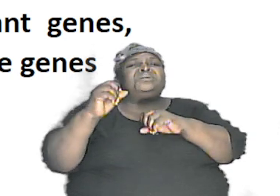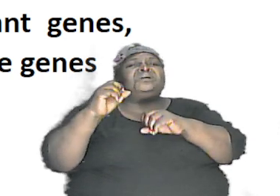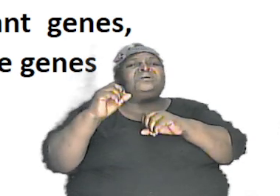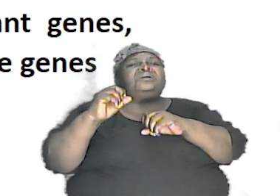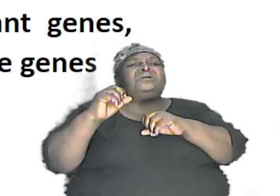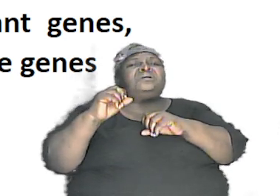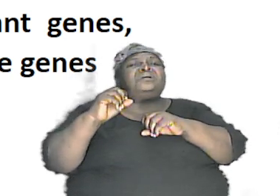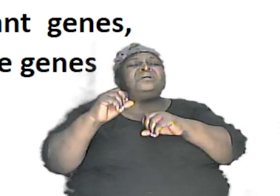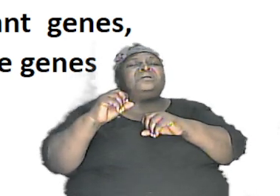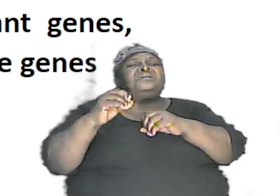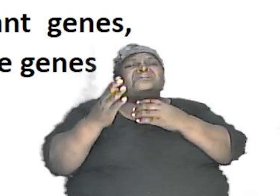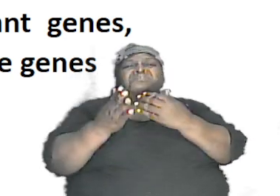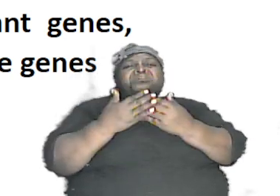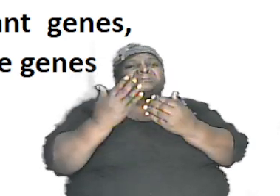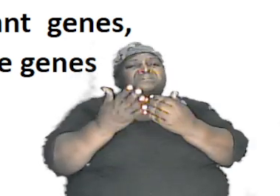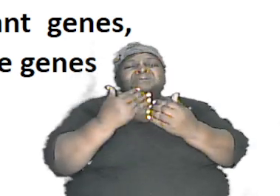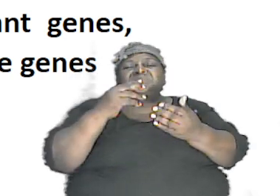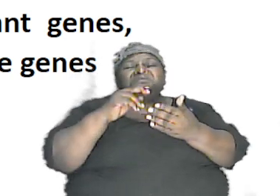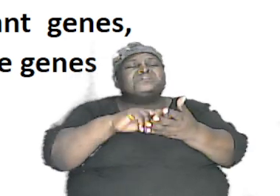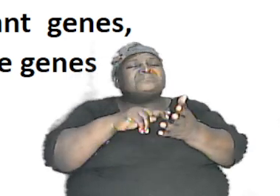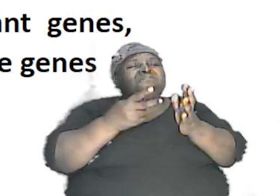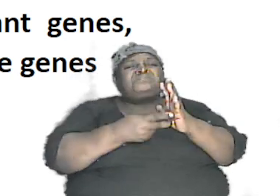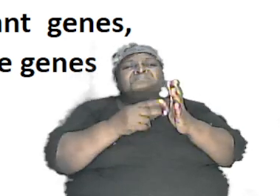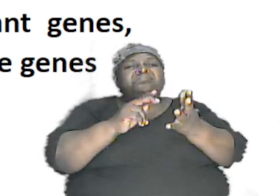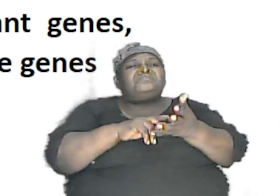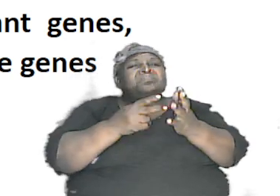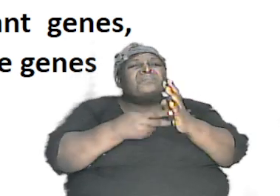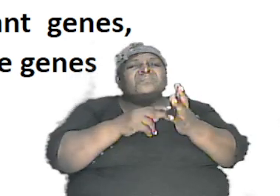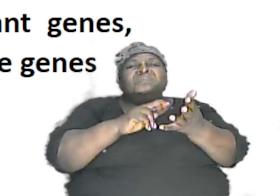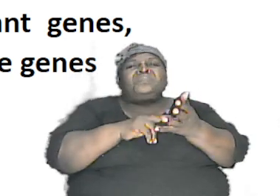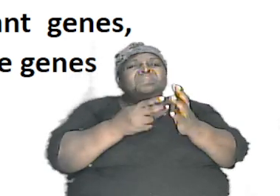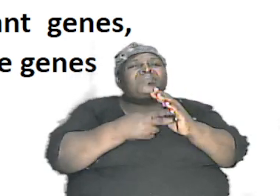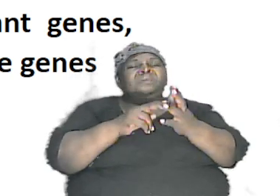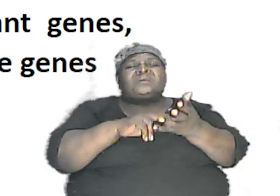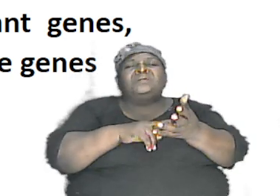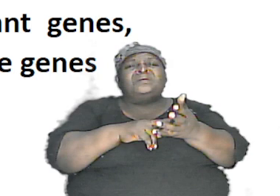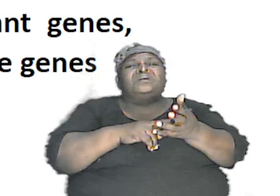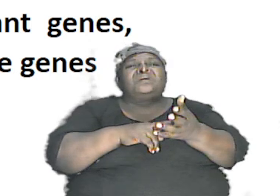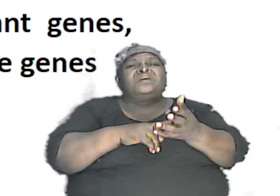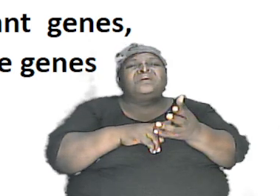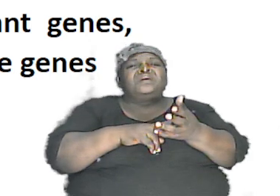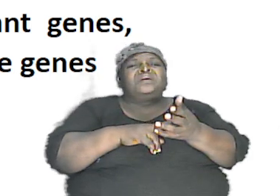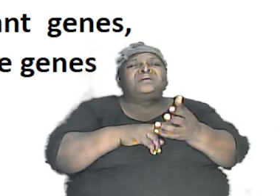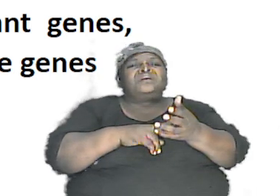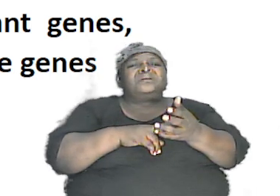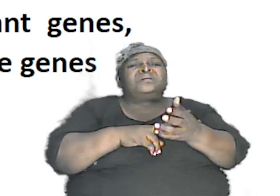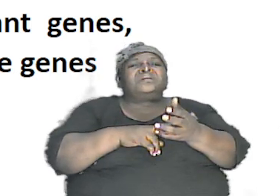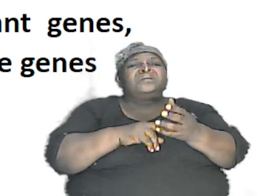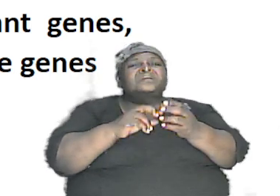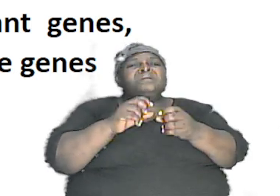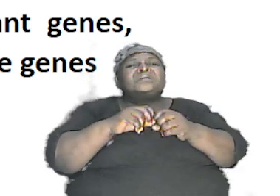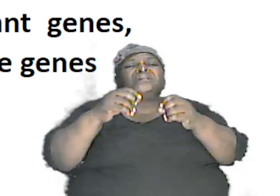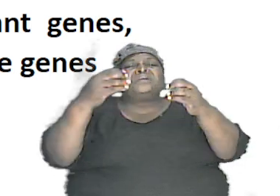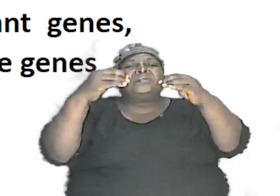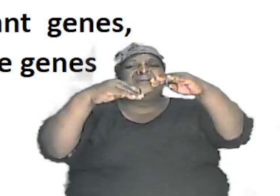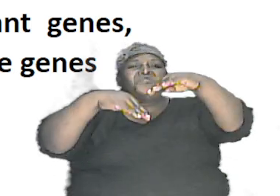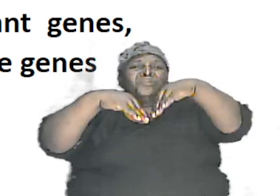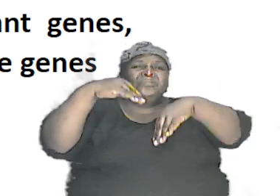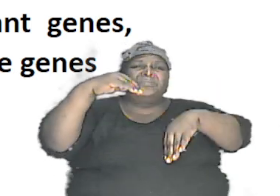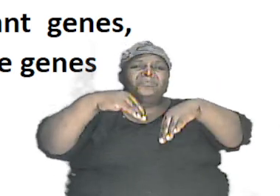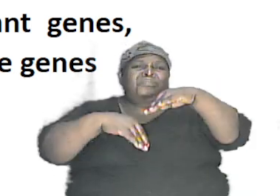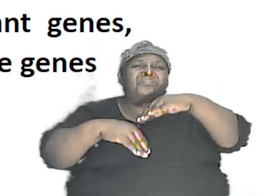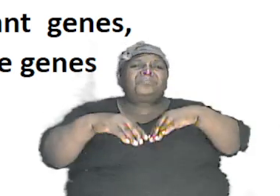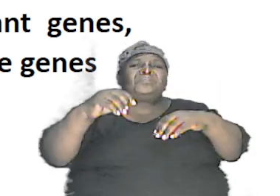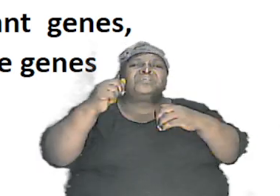a simple definition a branch of biology that deals with the heredity and